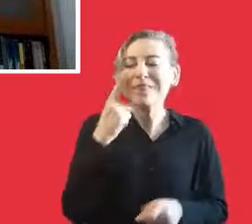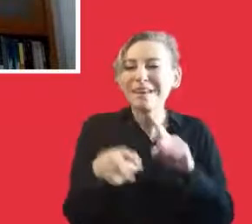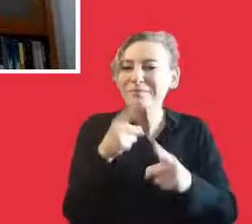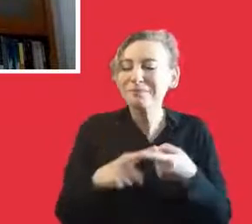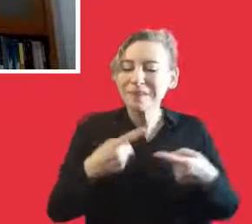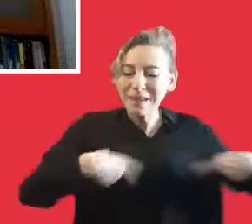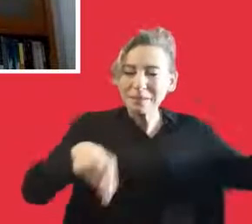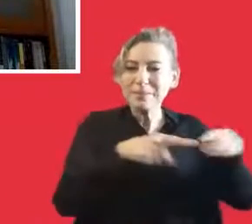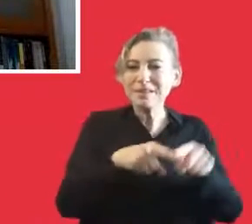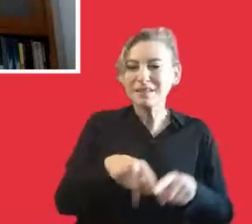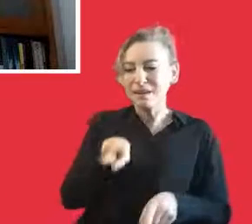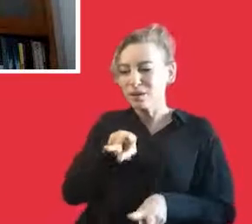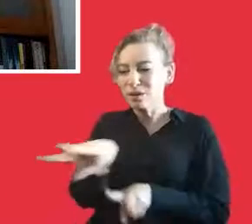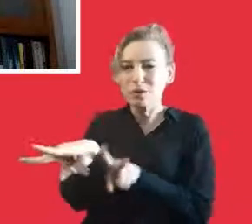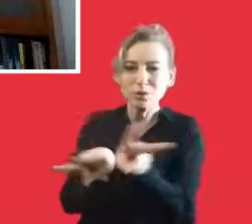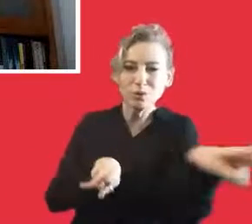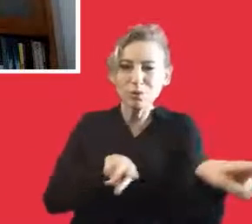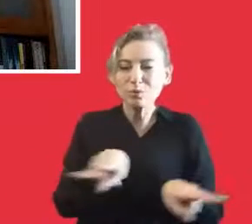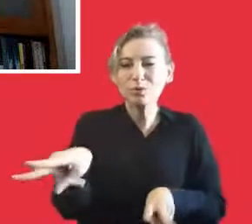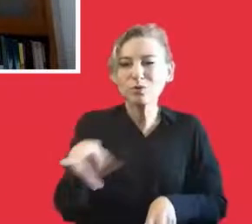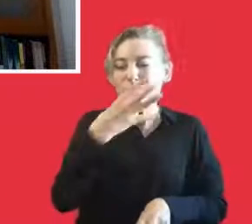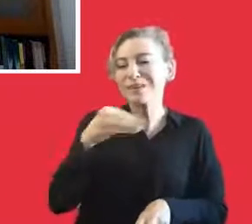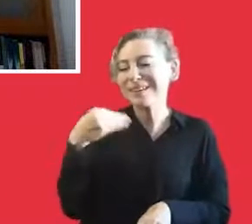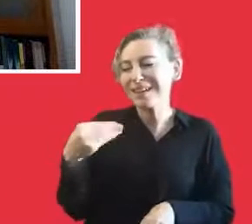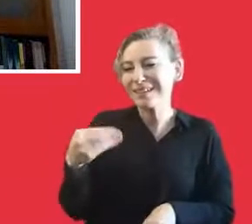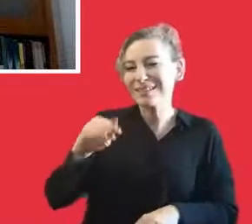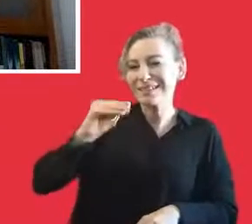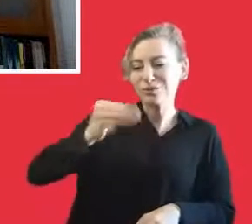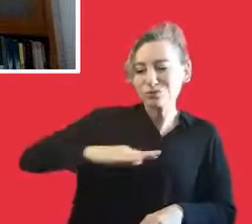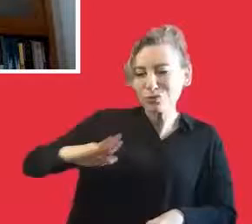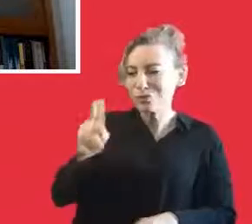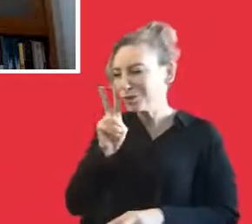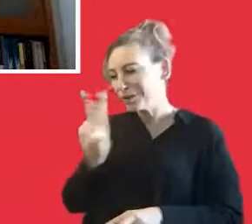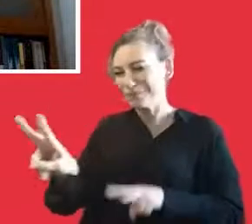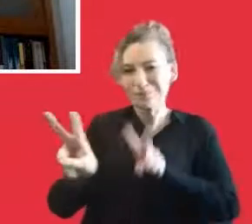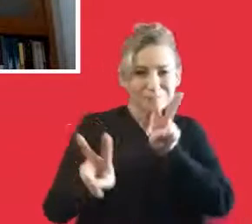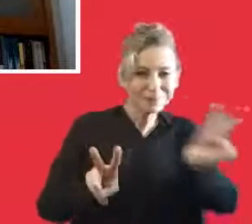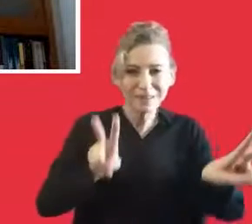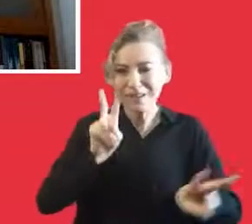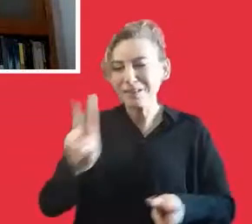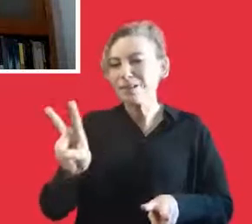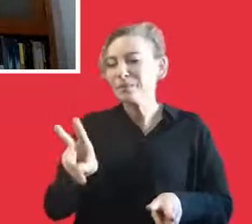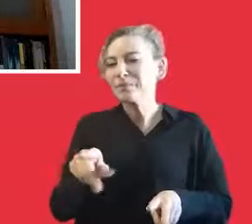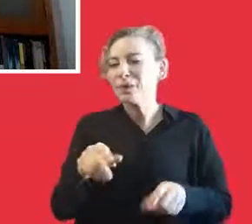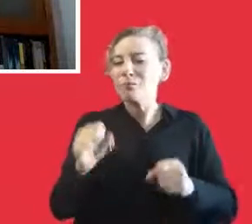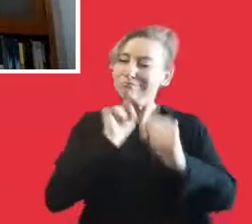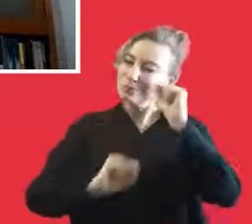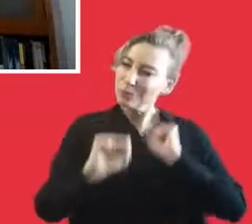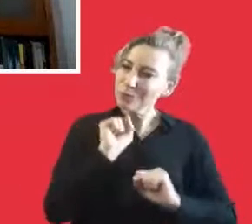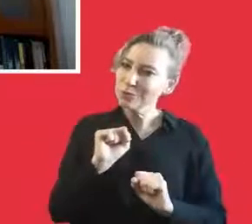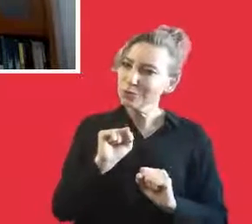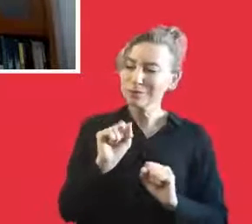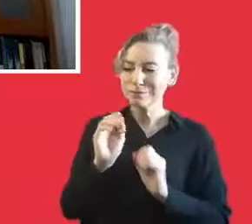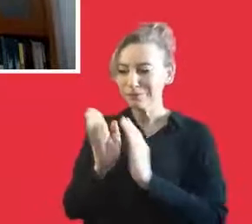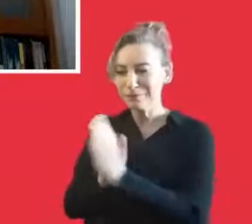cannot turn into a state policy, we should direct our way to this. So we need to educate young people. We